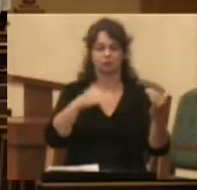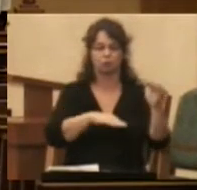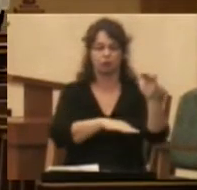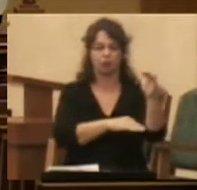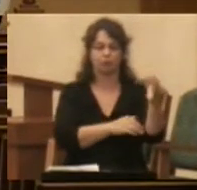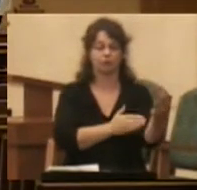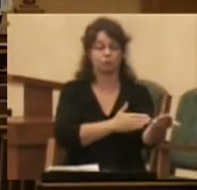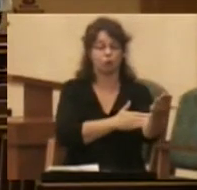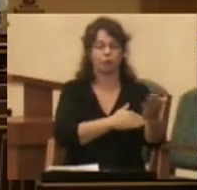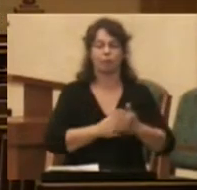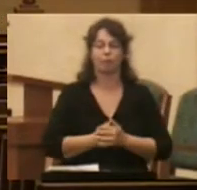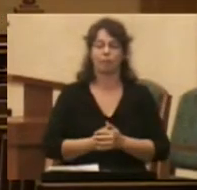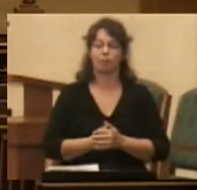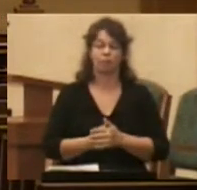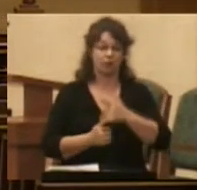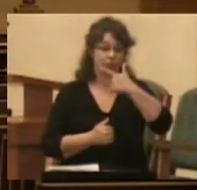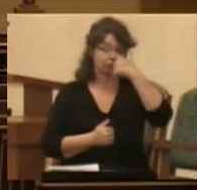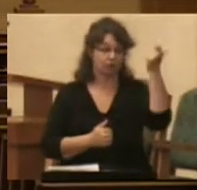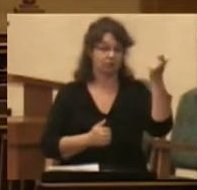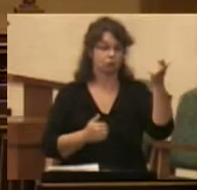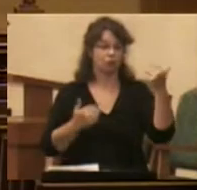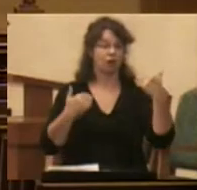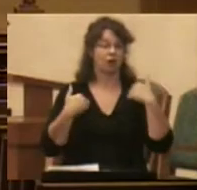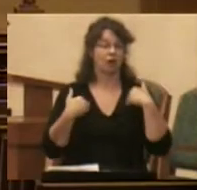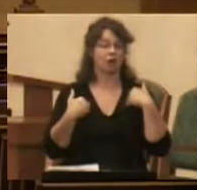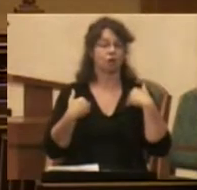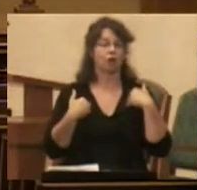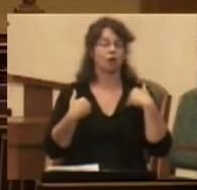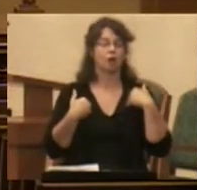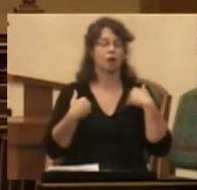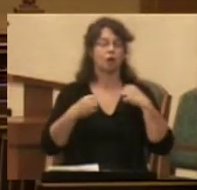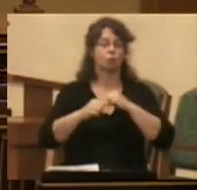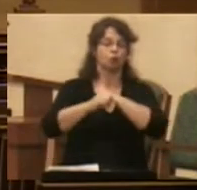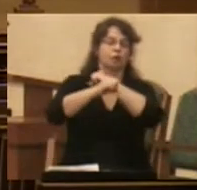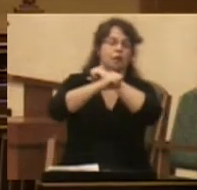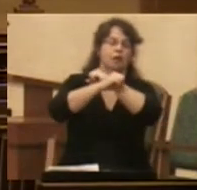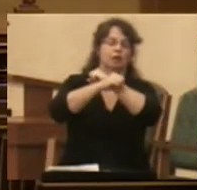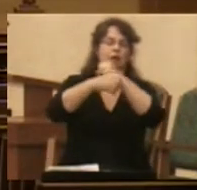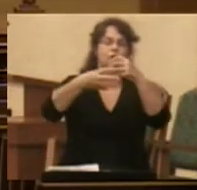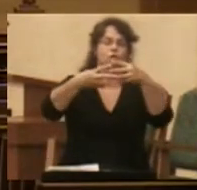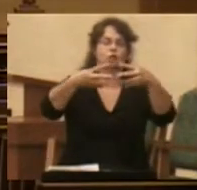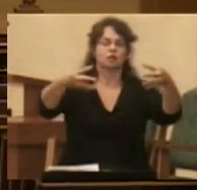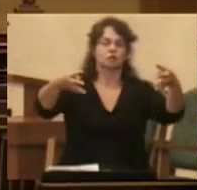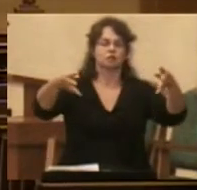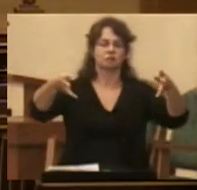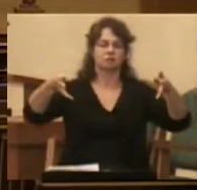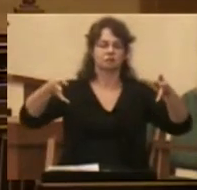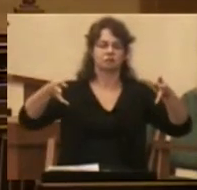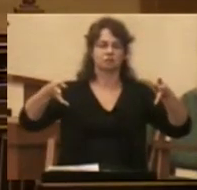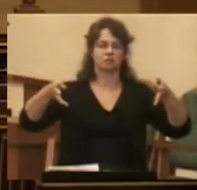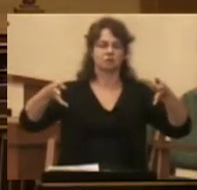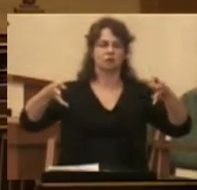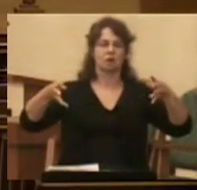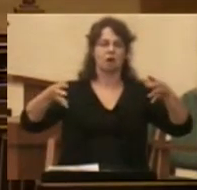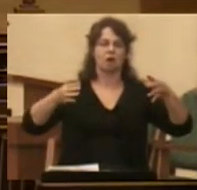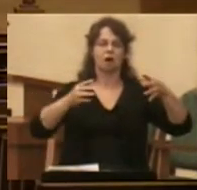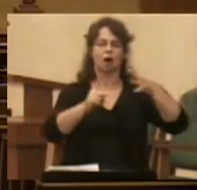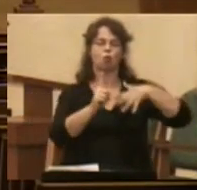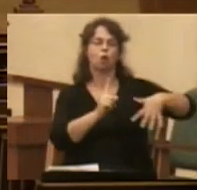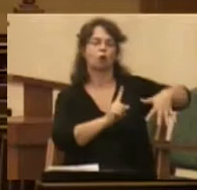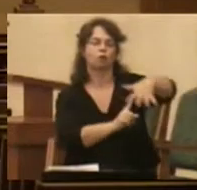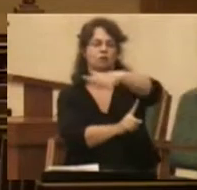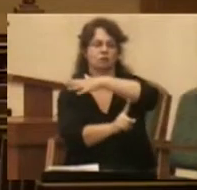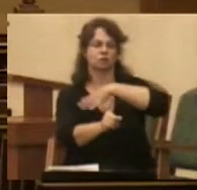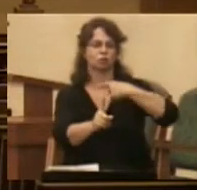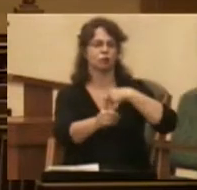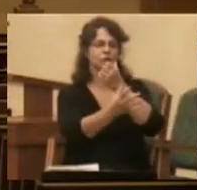because we have a protective fence built around us we are safe so that we don't wander